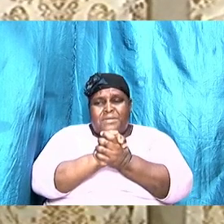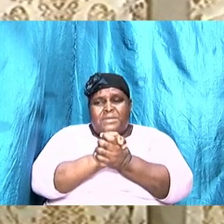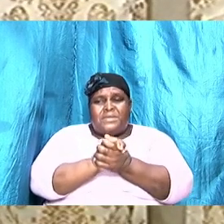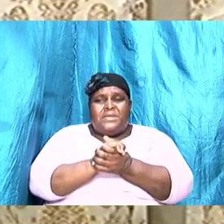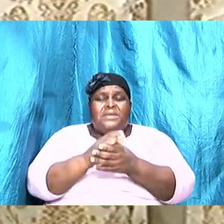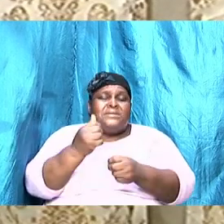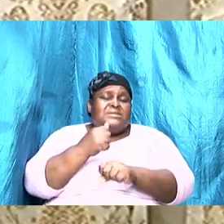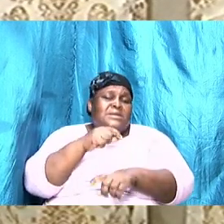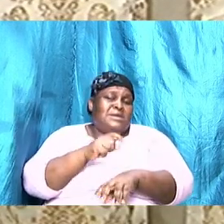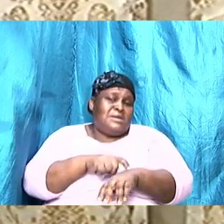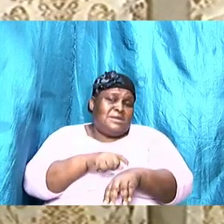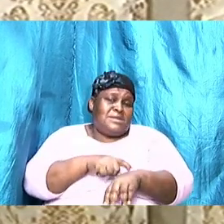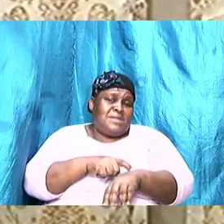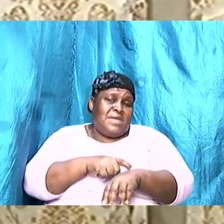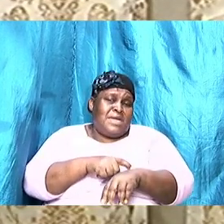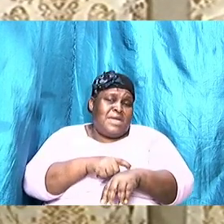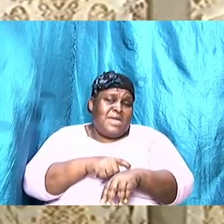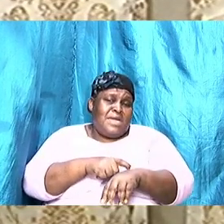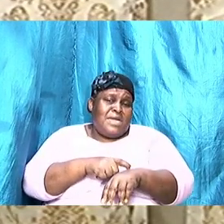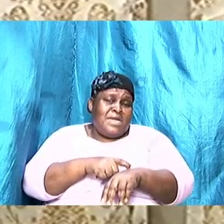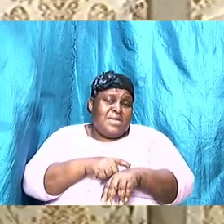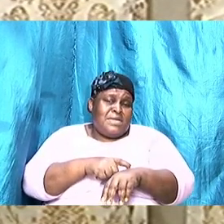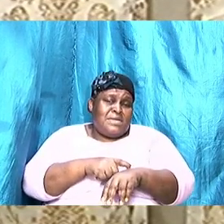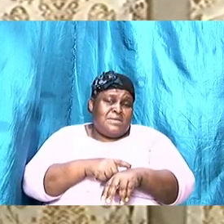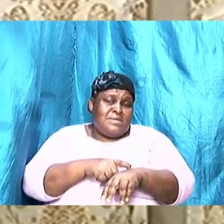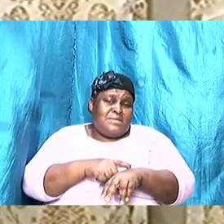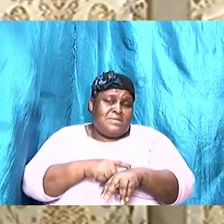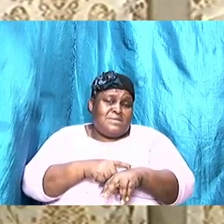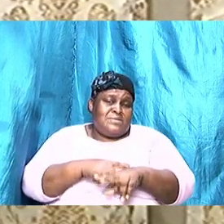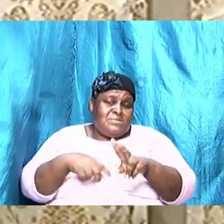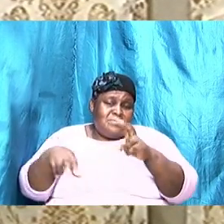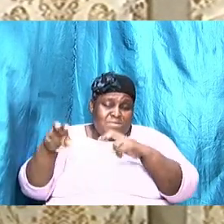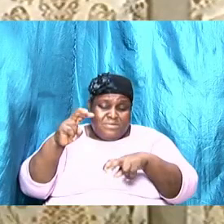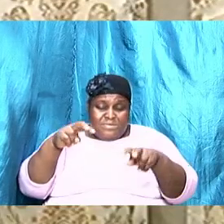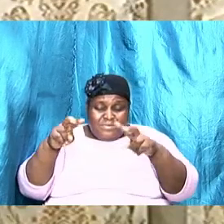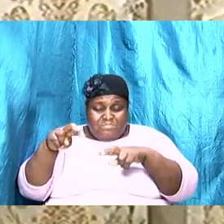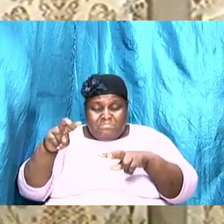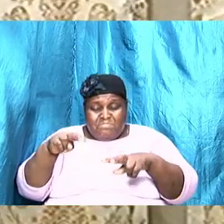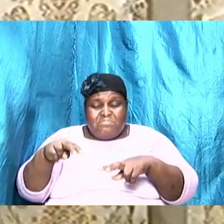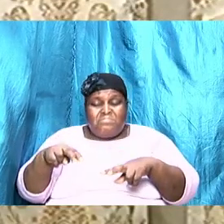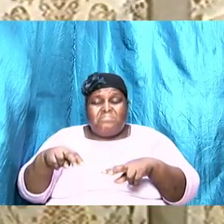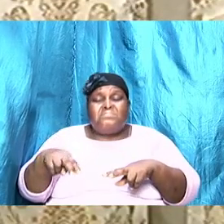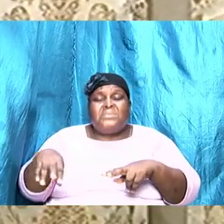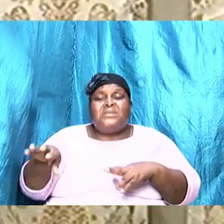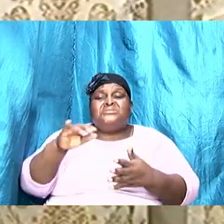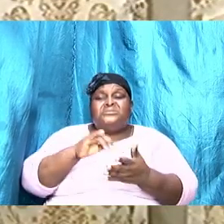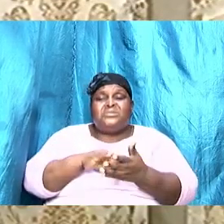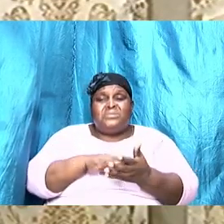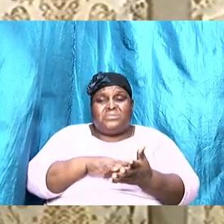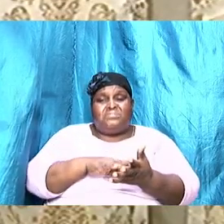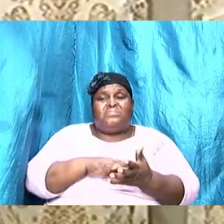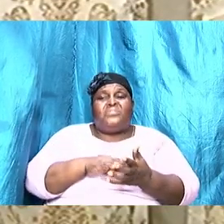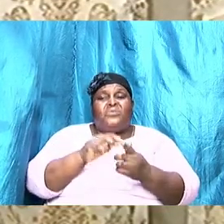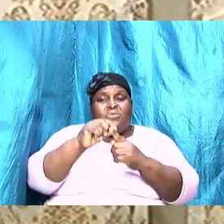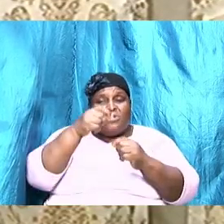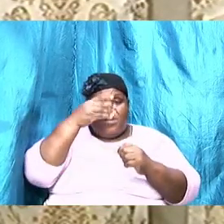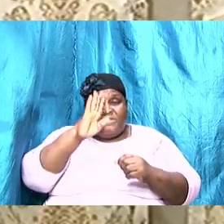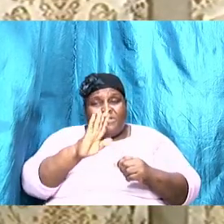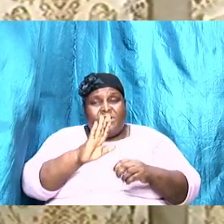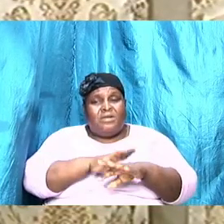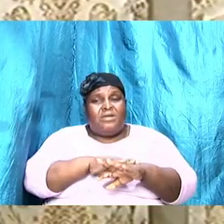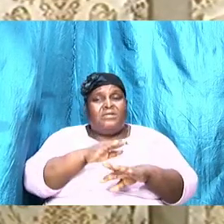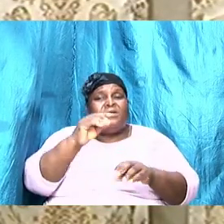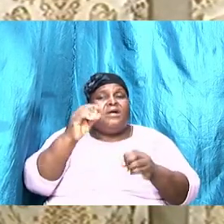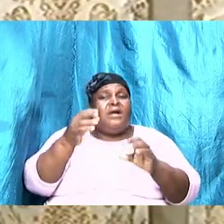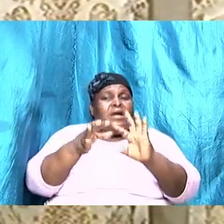and be clear in our minds, the things that are involved, so that when we